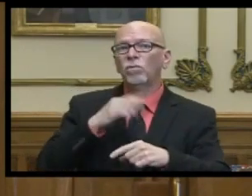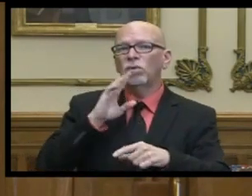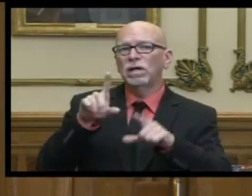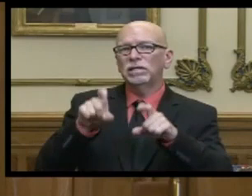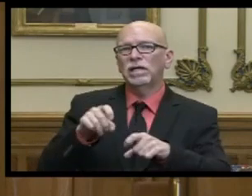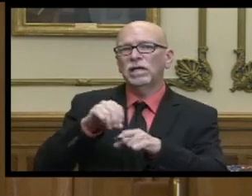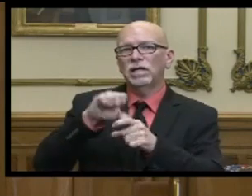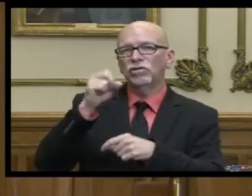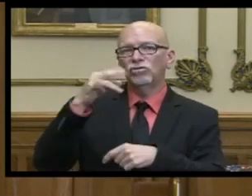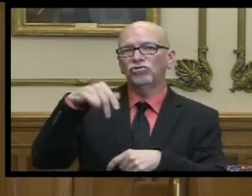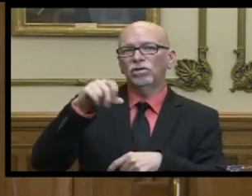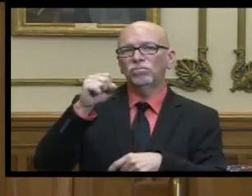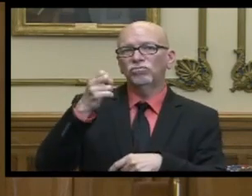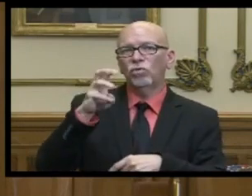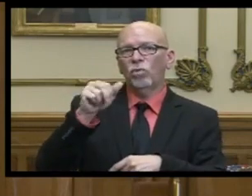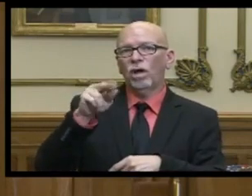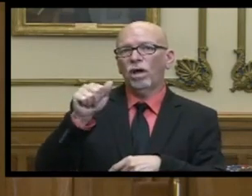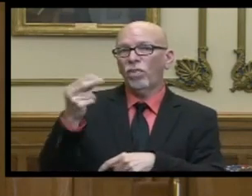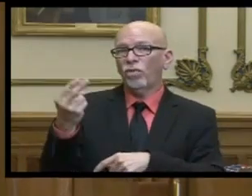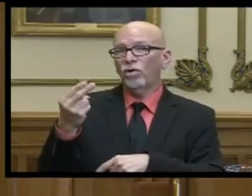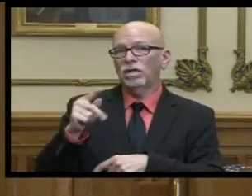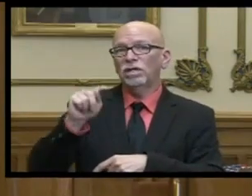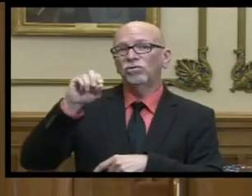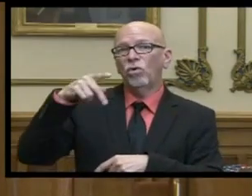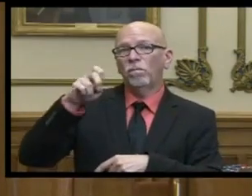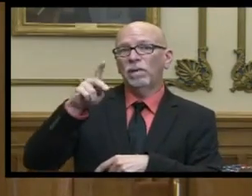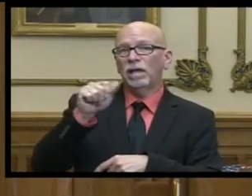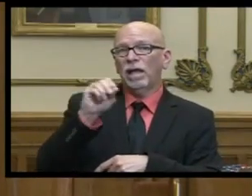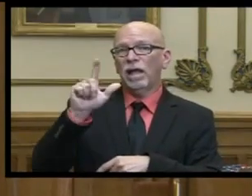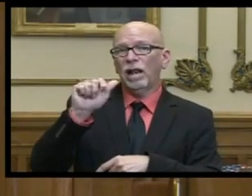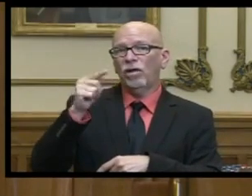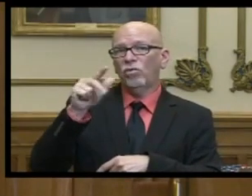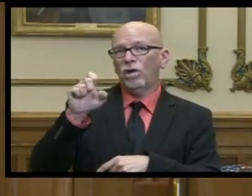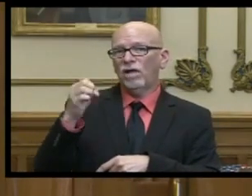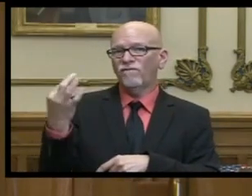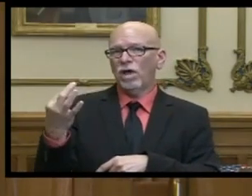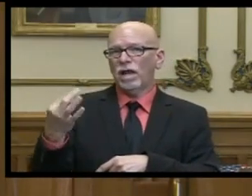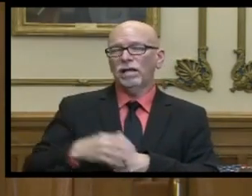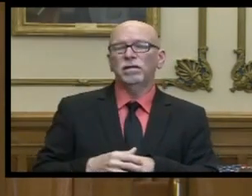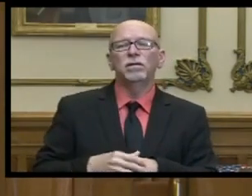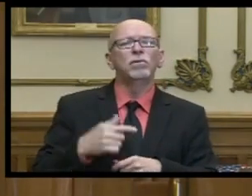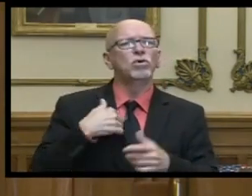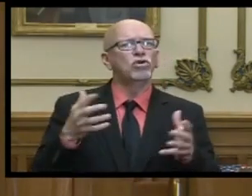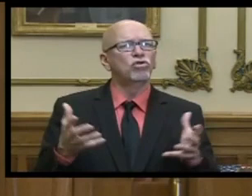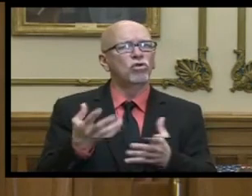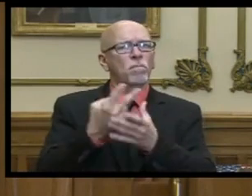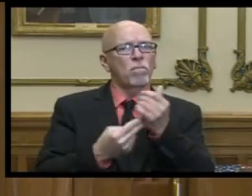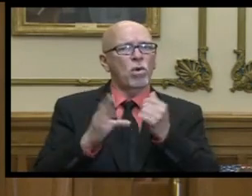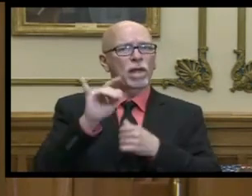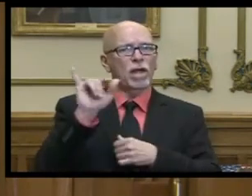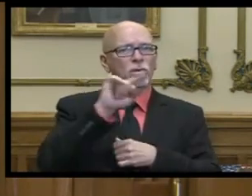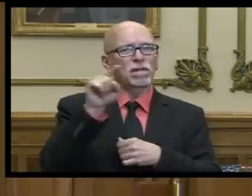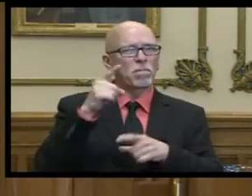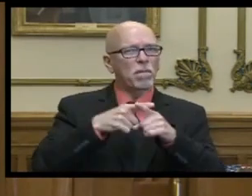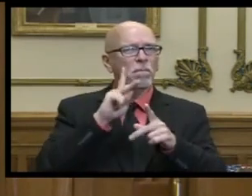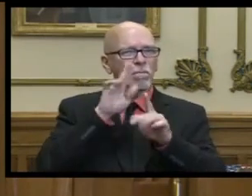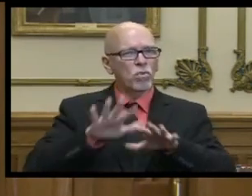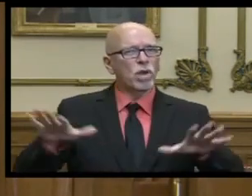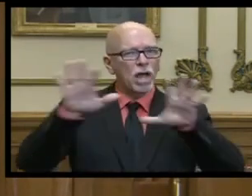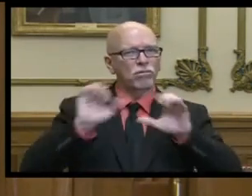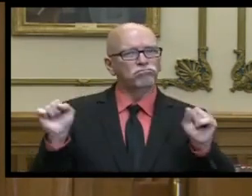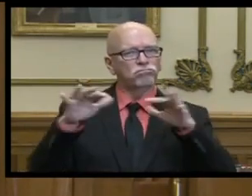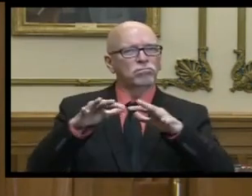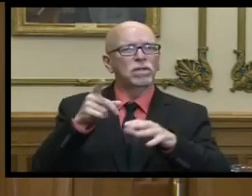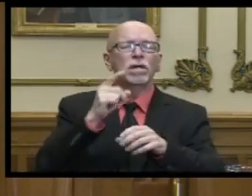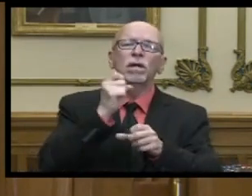doing testing in ship shawana on thursday and topeka and lagrange on friday we encourage both counties and the surrounding communities to